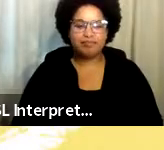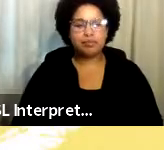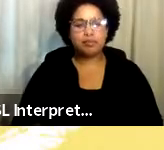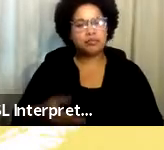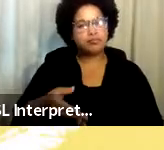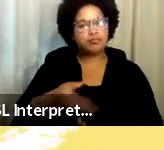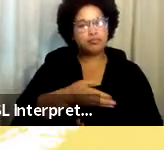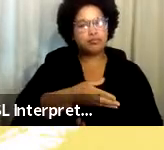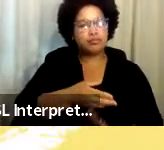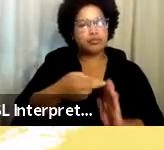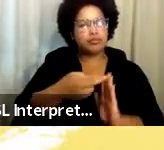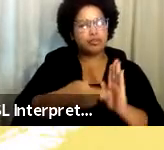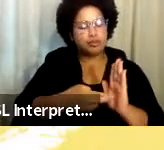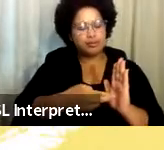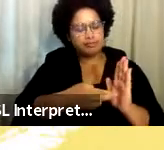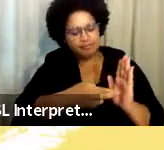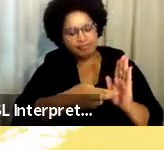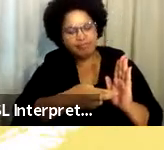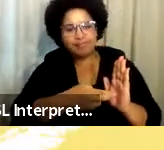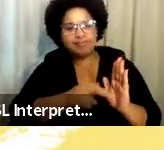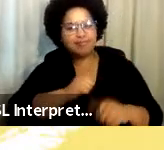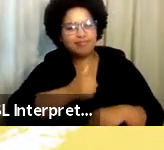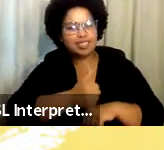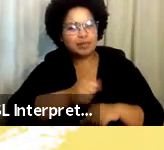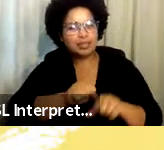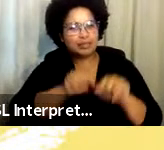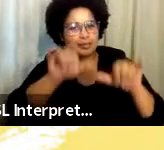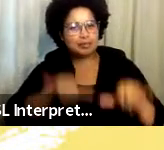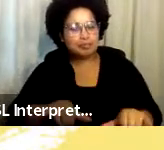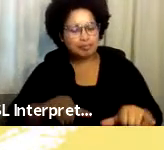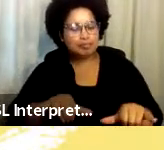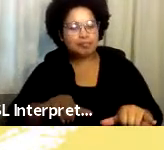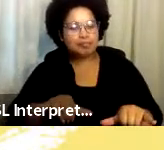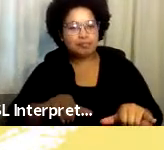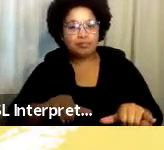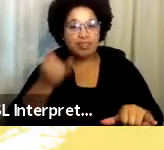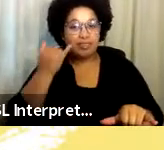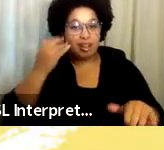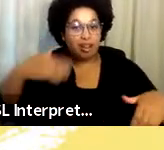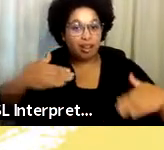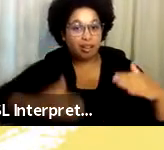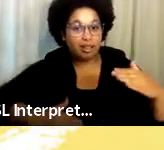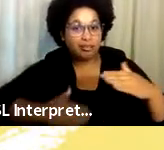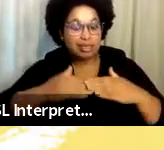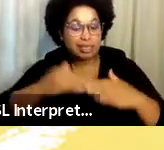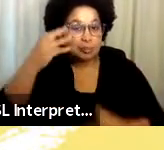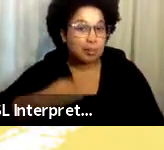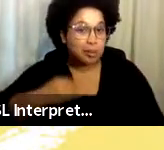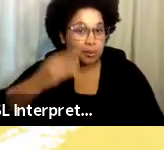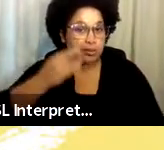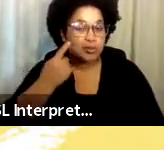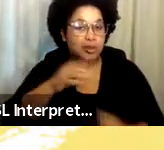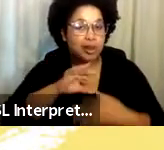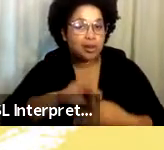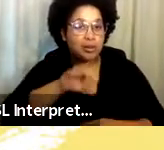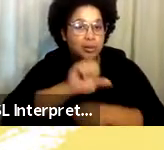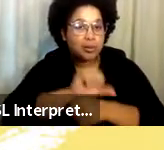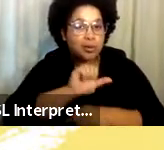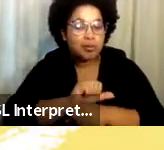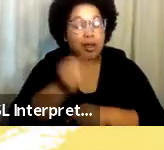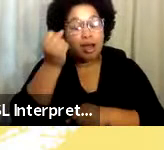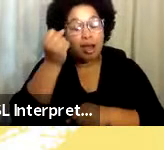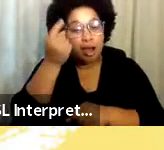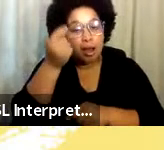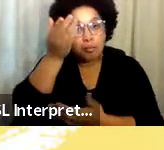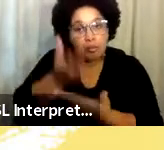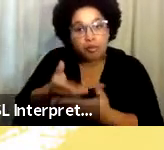We also created a pre-registry system for those who do not yet meet the standard work experience requirements, but have met the